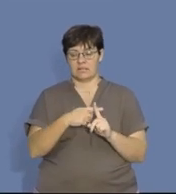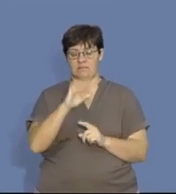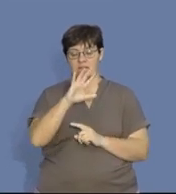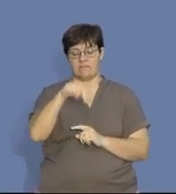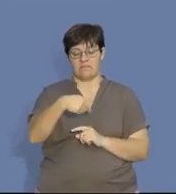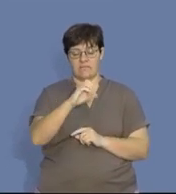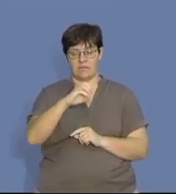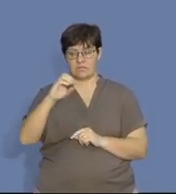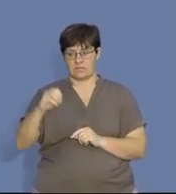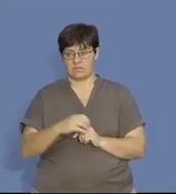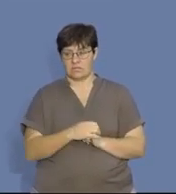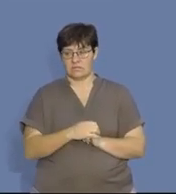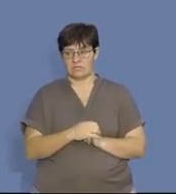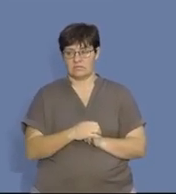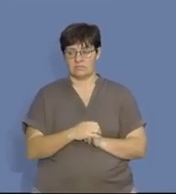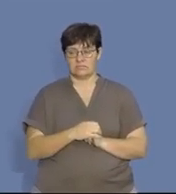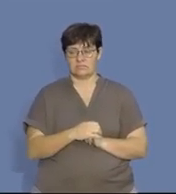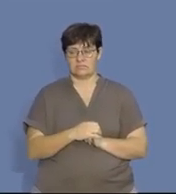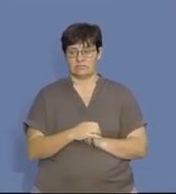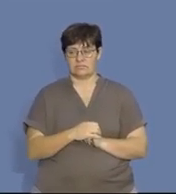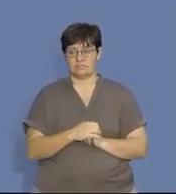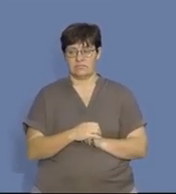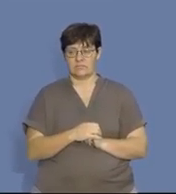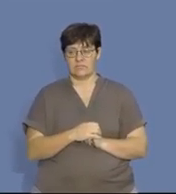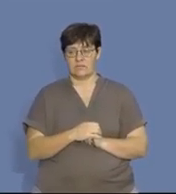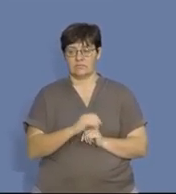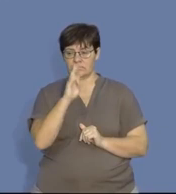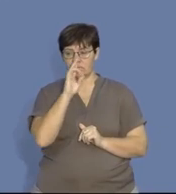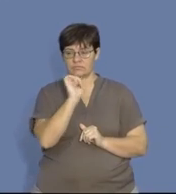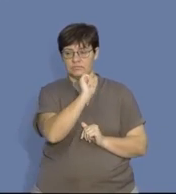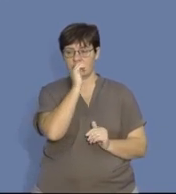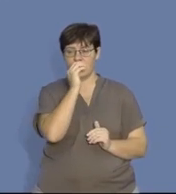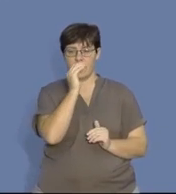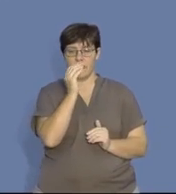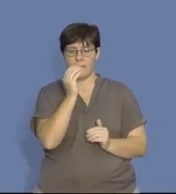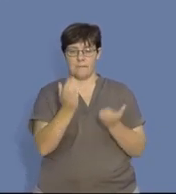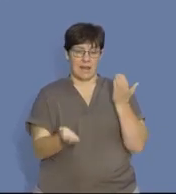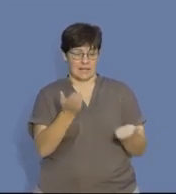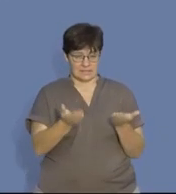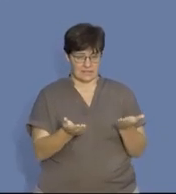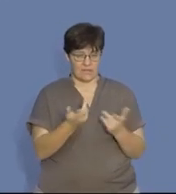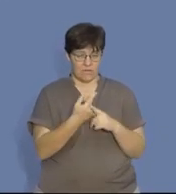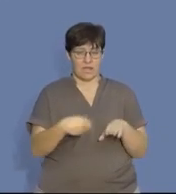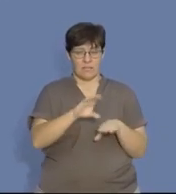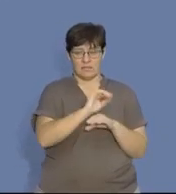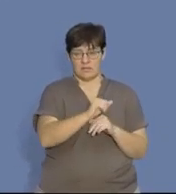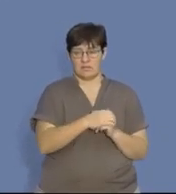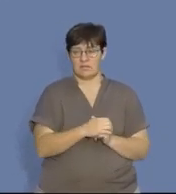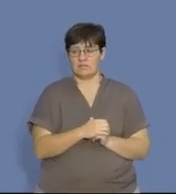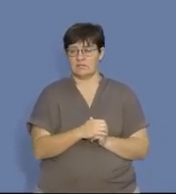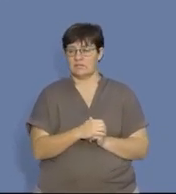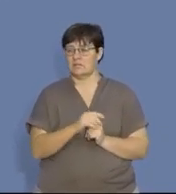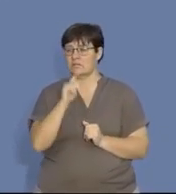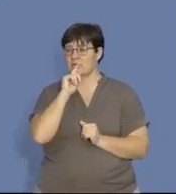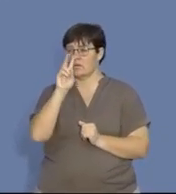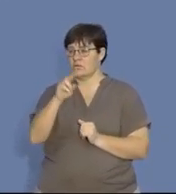5,000. Right. Let's look at his balances in terms of capital. So,